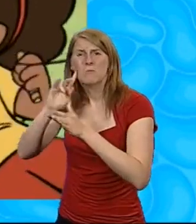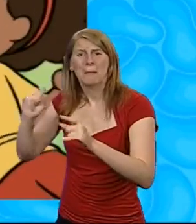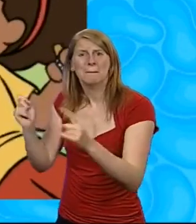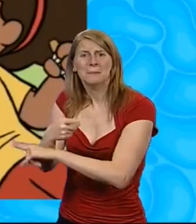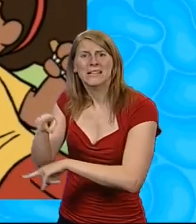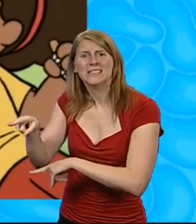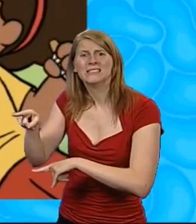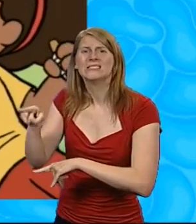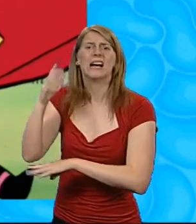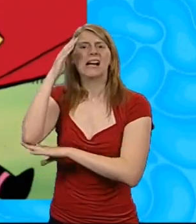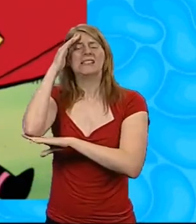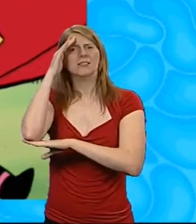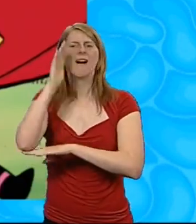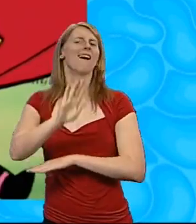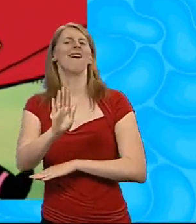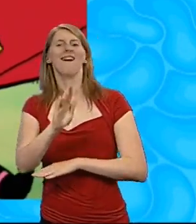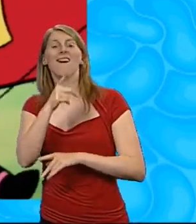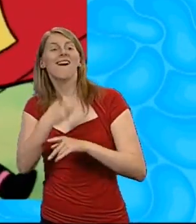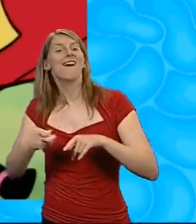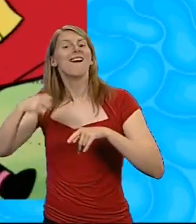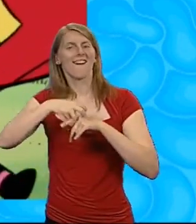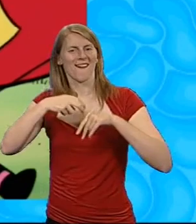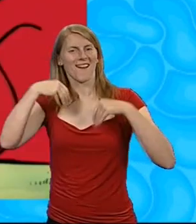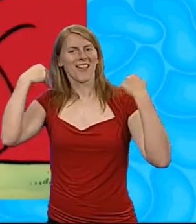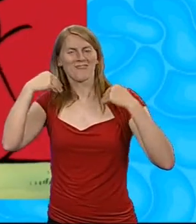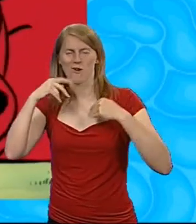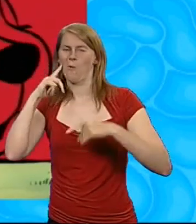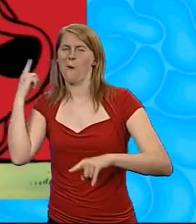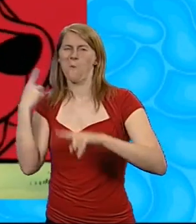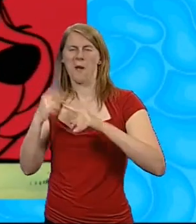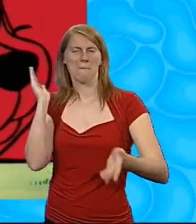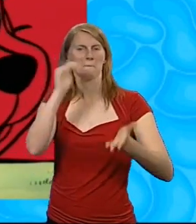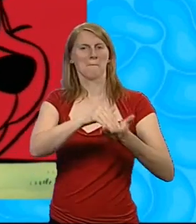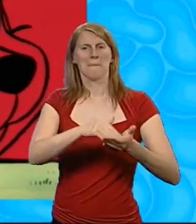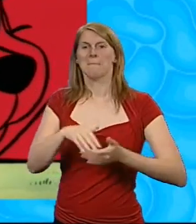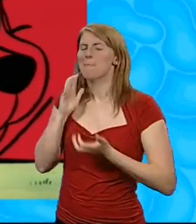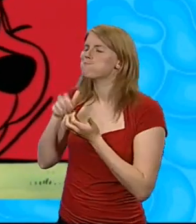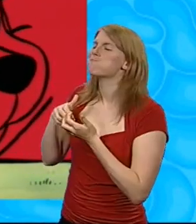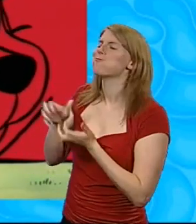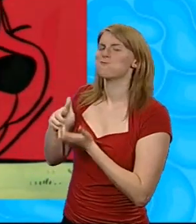I'm going to miss the ferry. Not if you take the Clifford Express. Woo, woo, woo, woo!